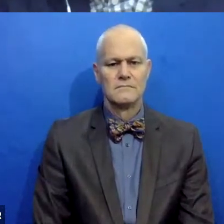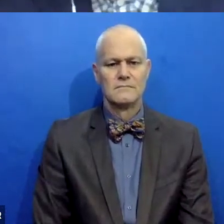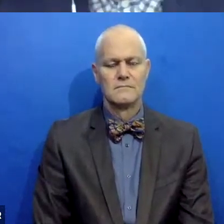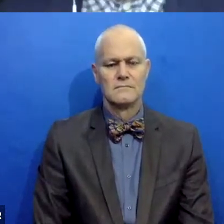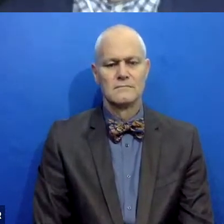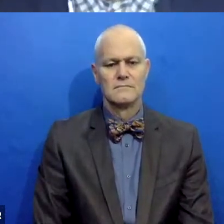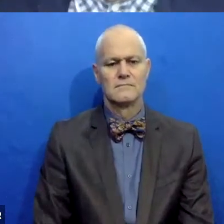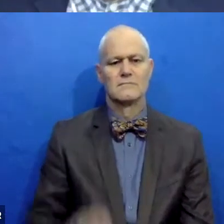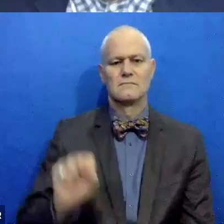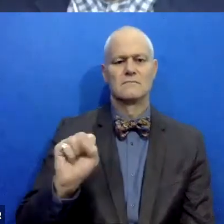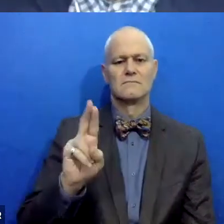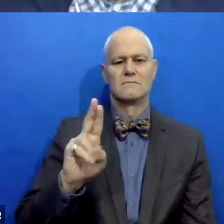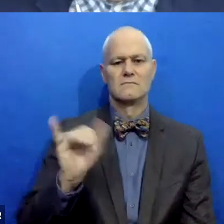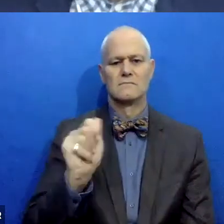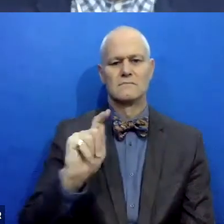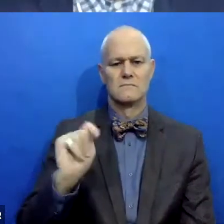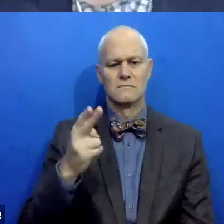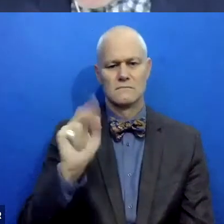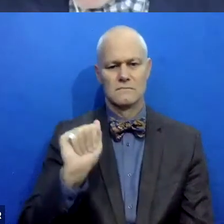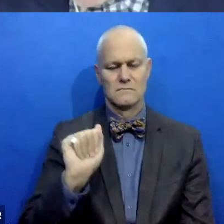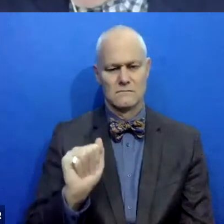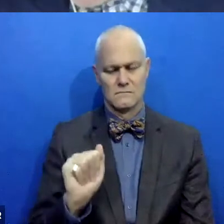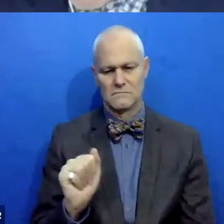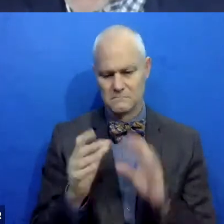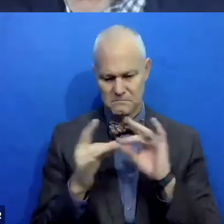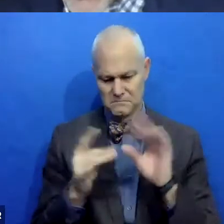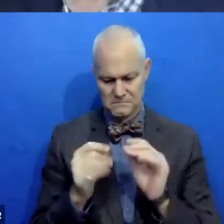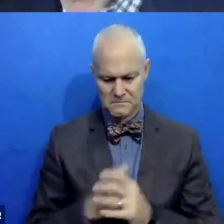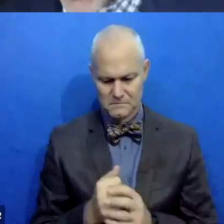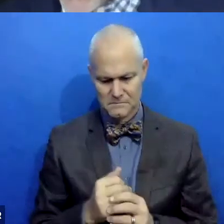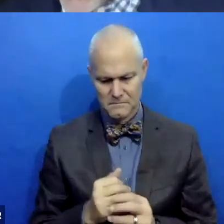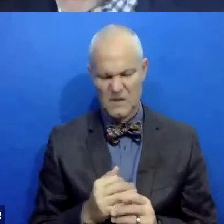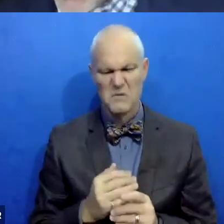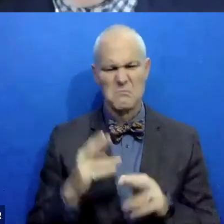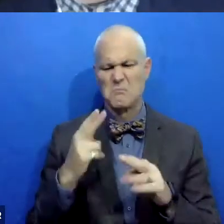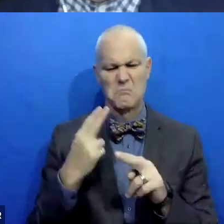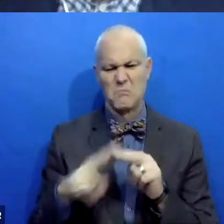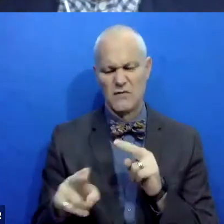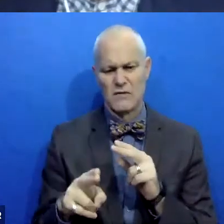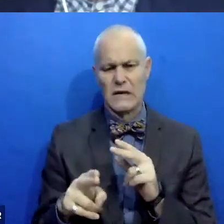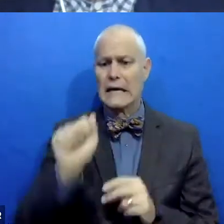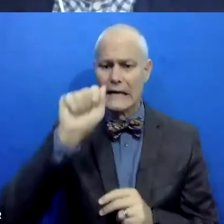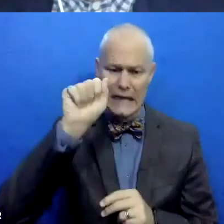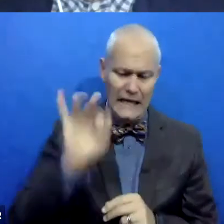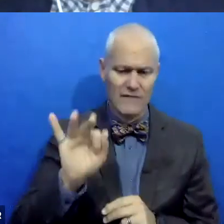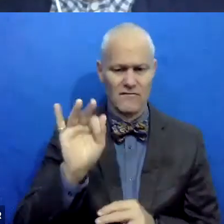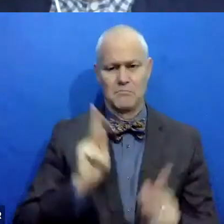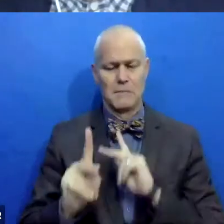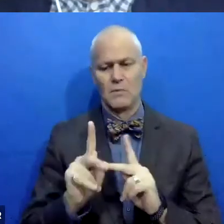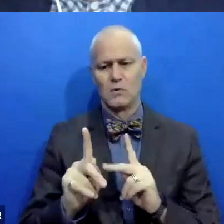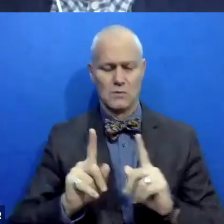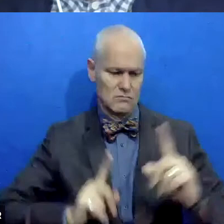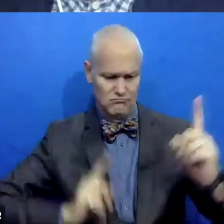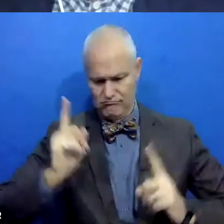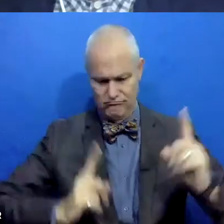Um, just really briefly, I think it's a really important in the work that we're doing. If people want to work directly with a person who's